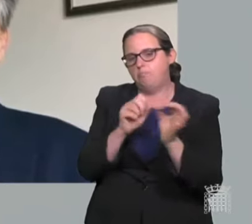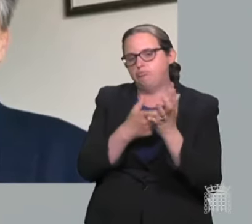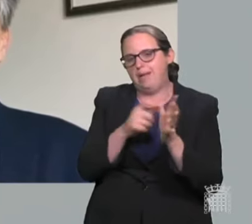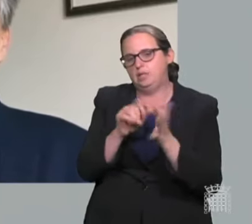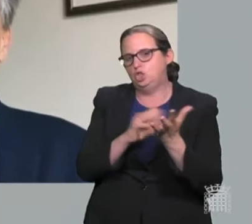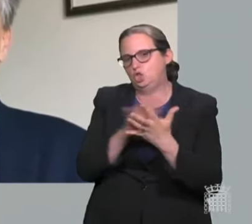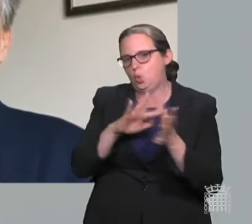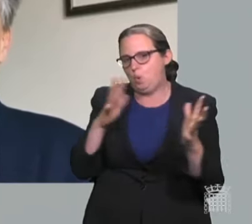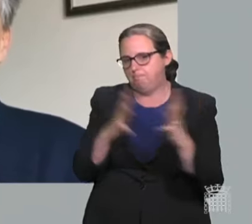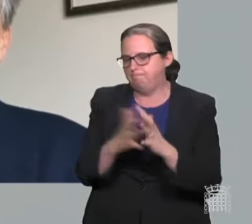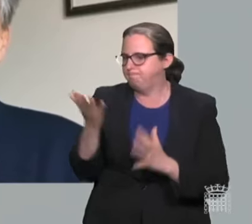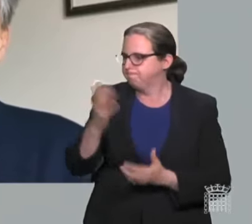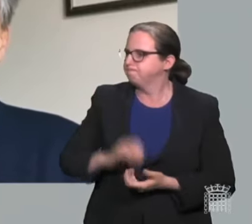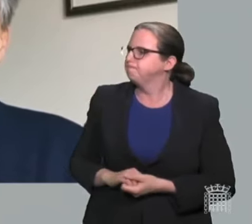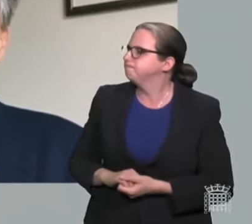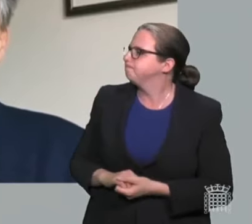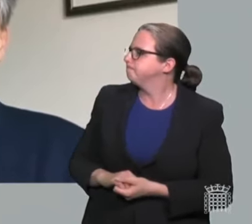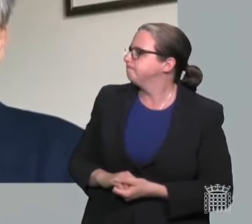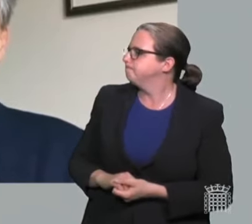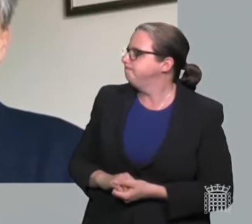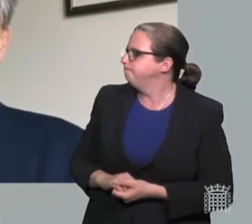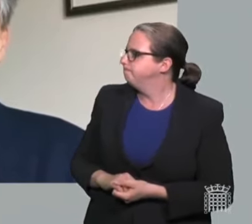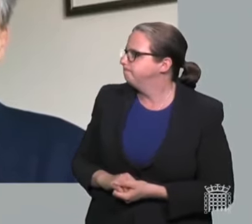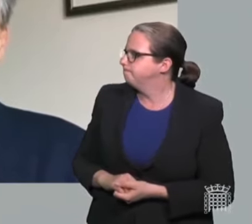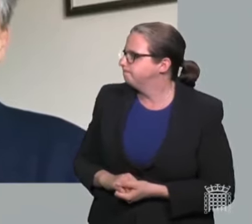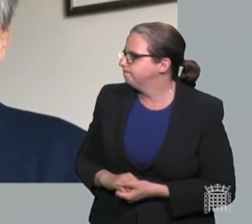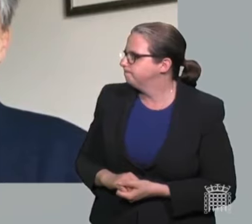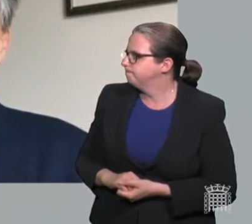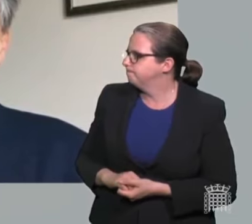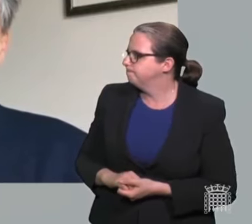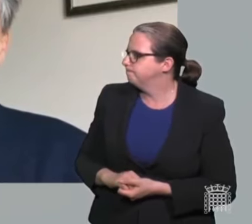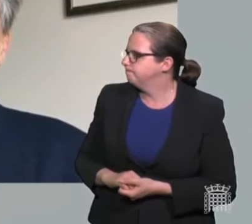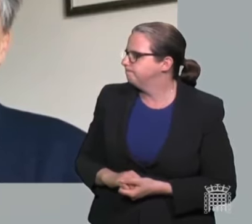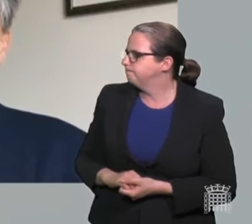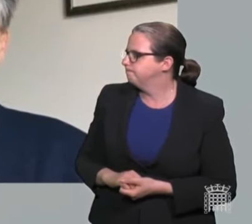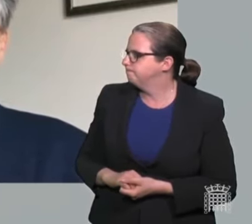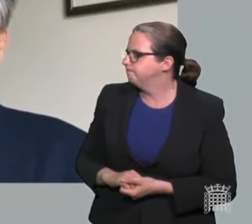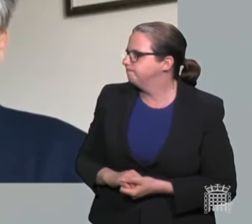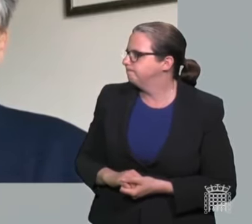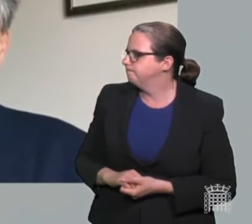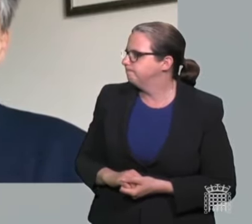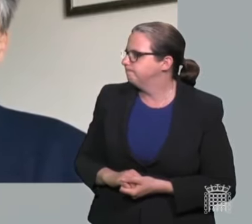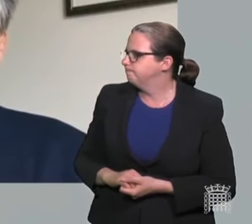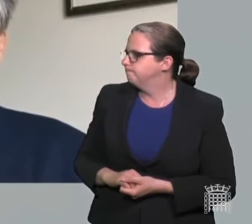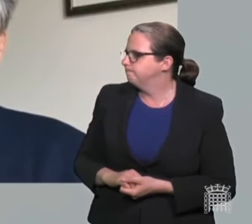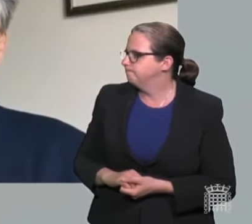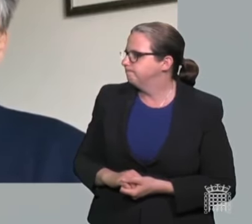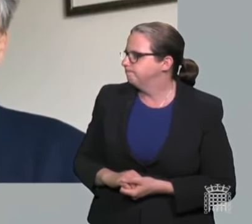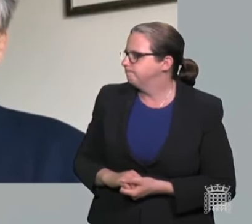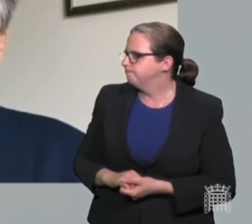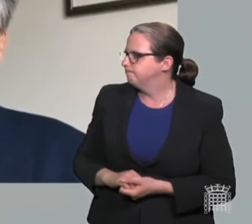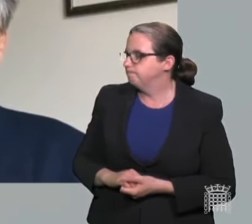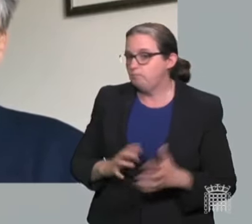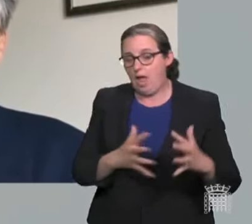Given Americans and other Europeans have already been free to travel again for some time, and given we were promised a